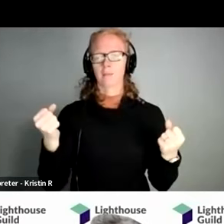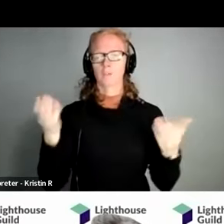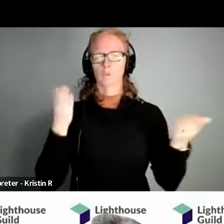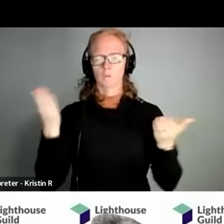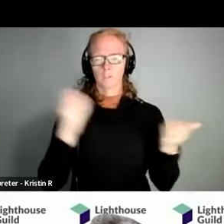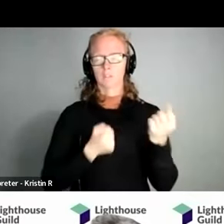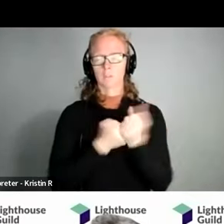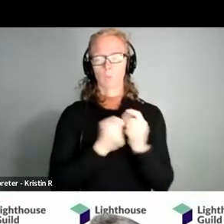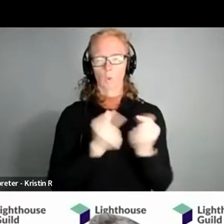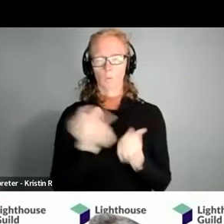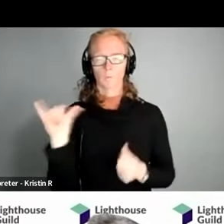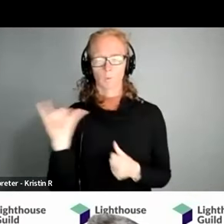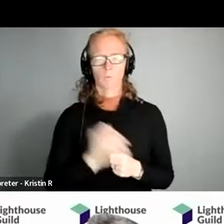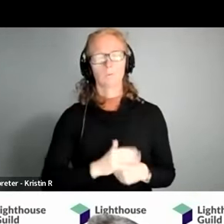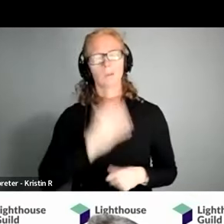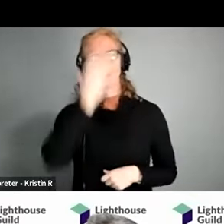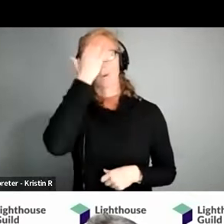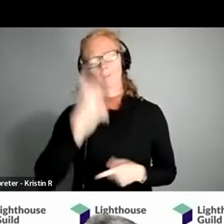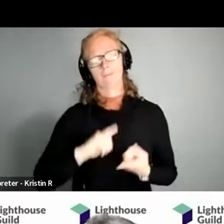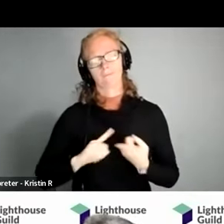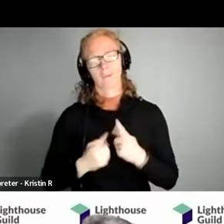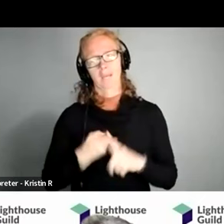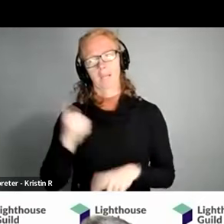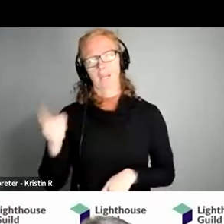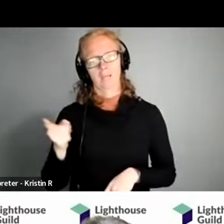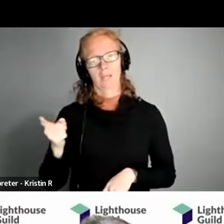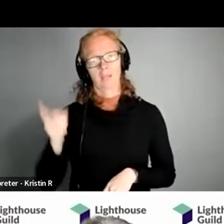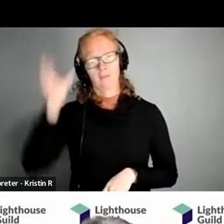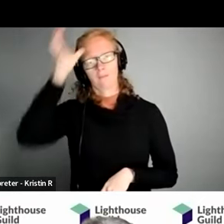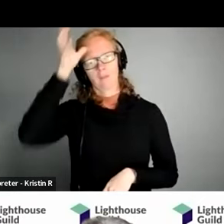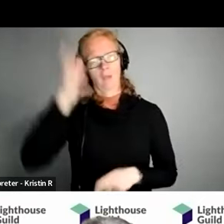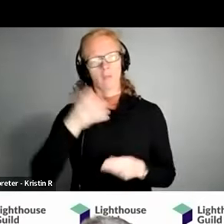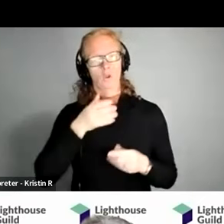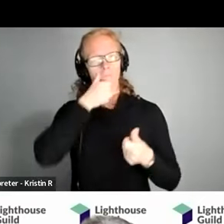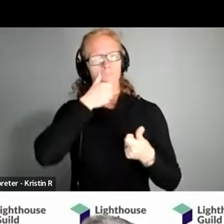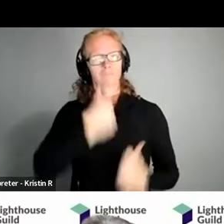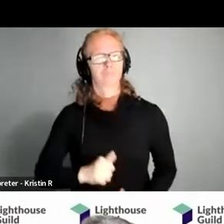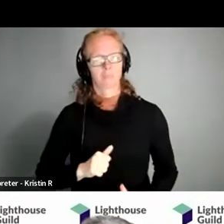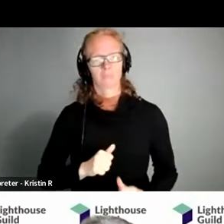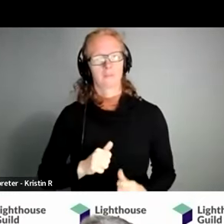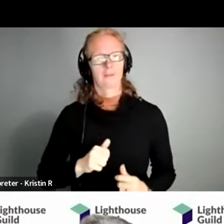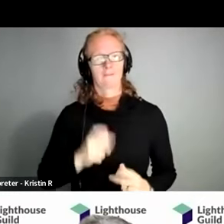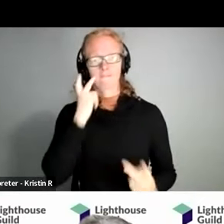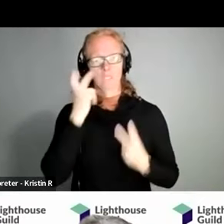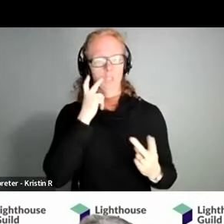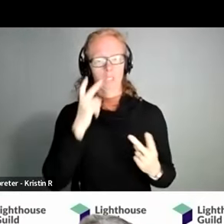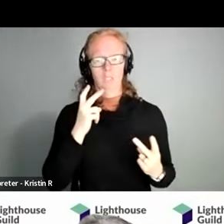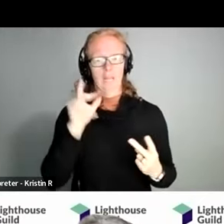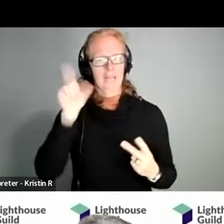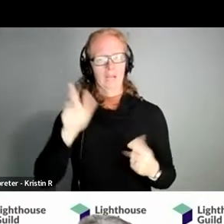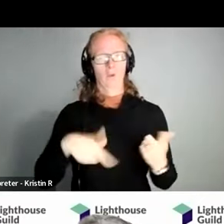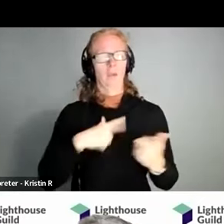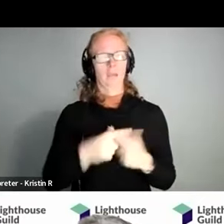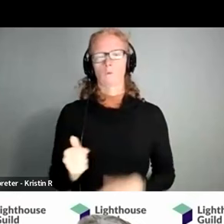groups because i certainly know i have a dear friend whose father lost his complete vision later in life and frankly just